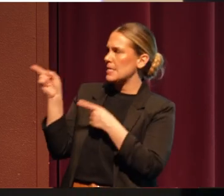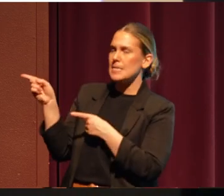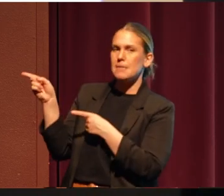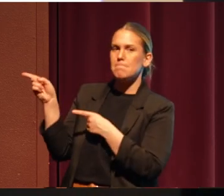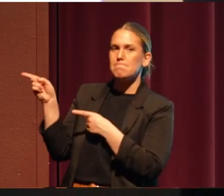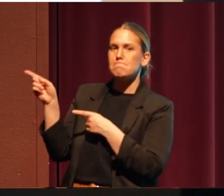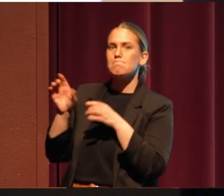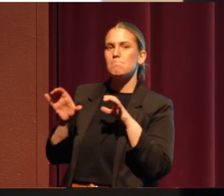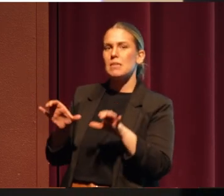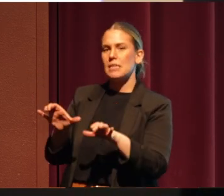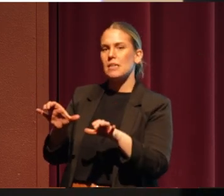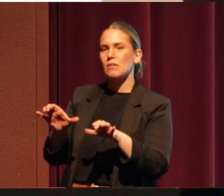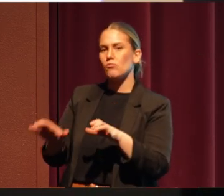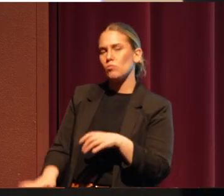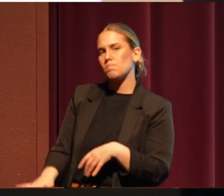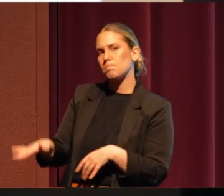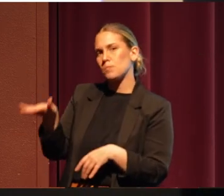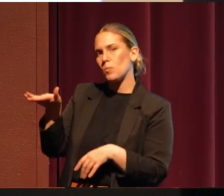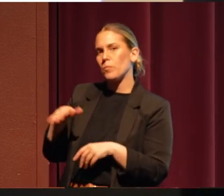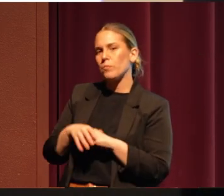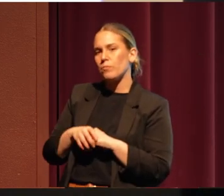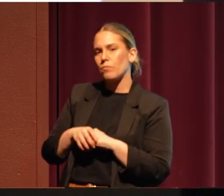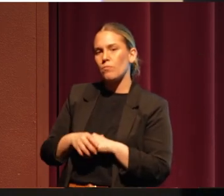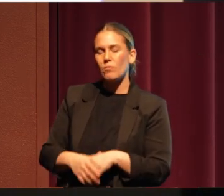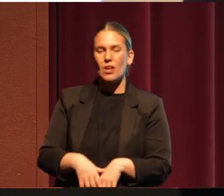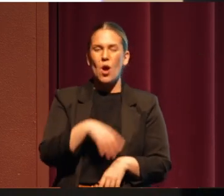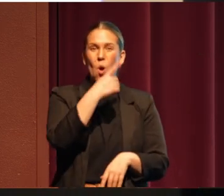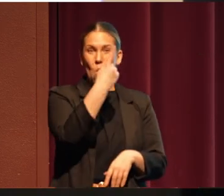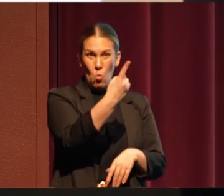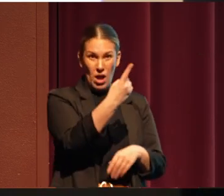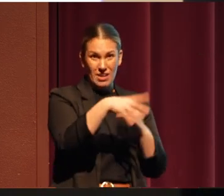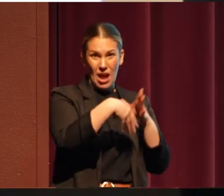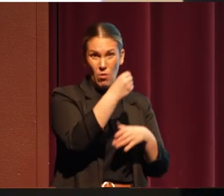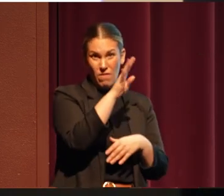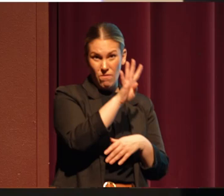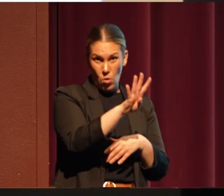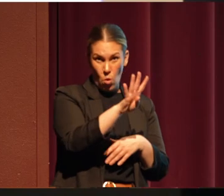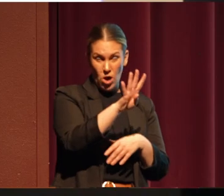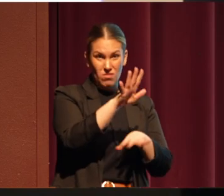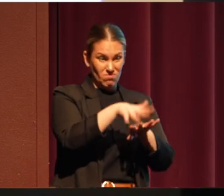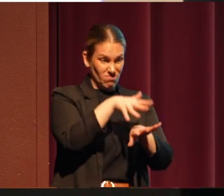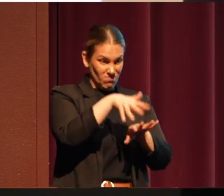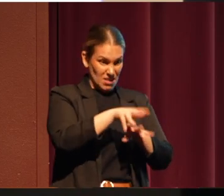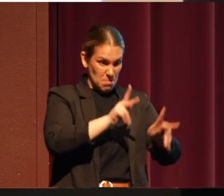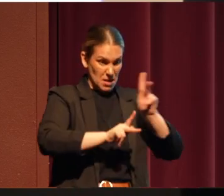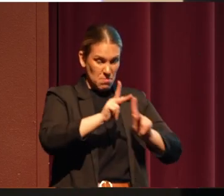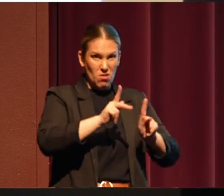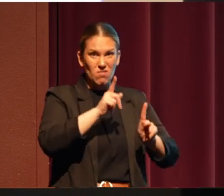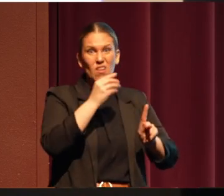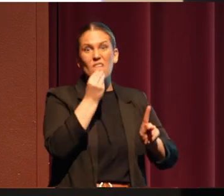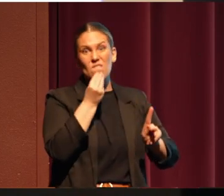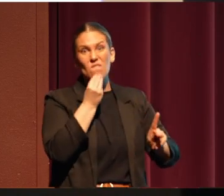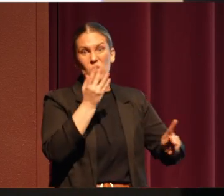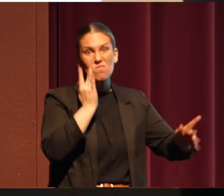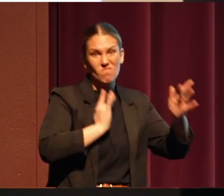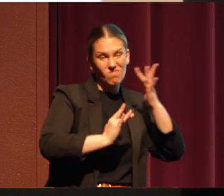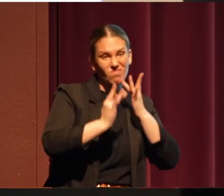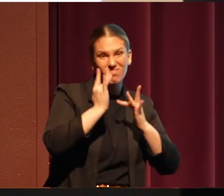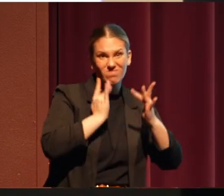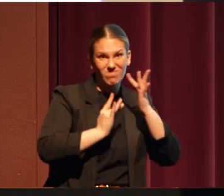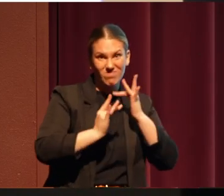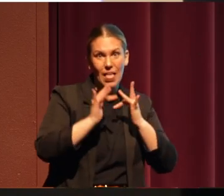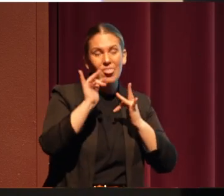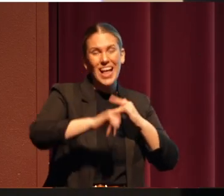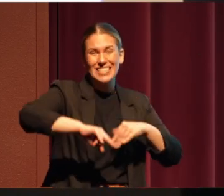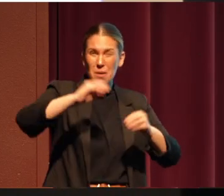as a child. One in every four Native Americans is in a state of food insecurity. That is more